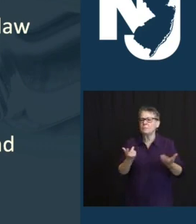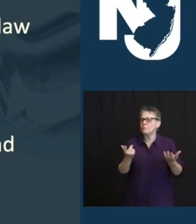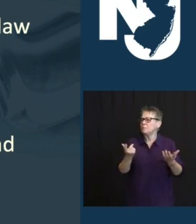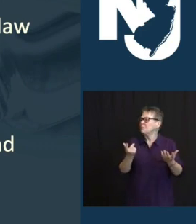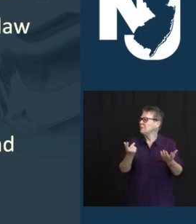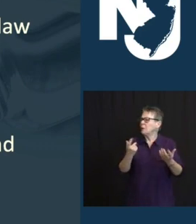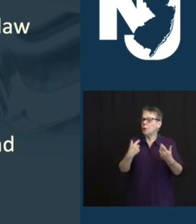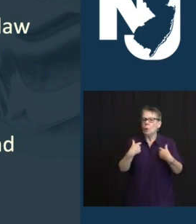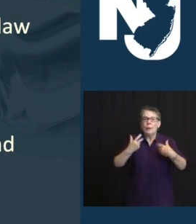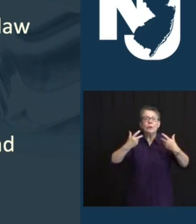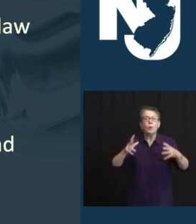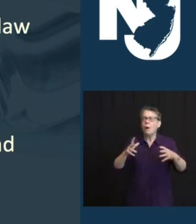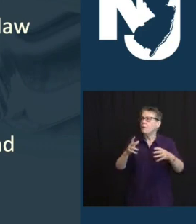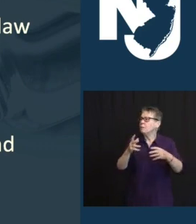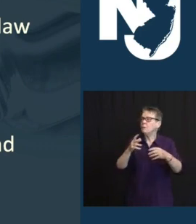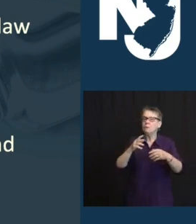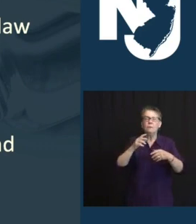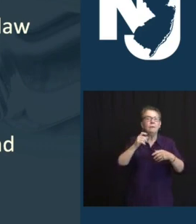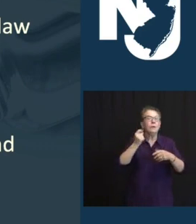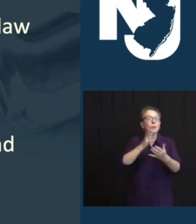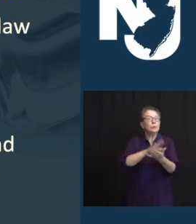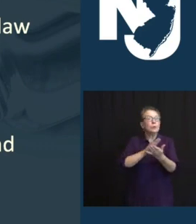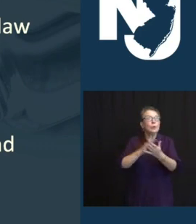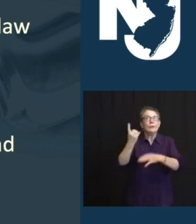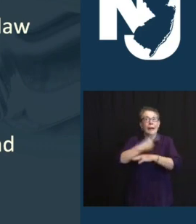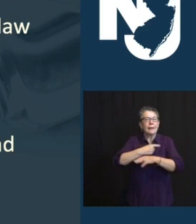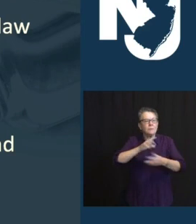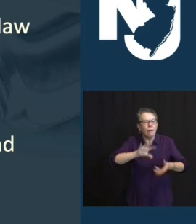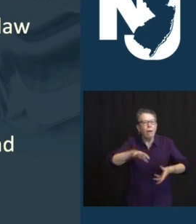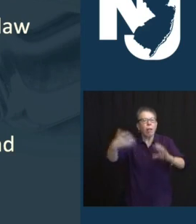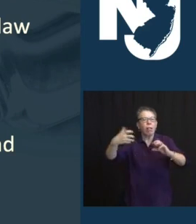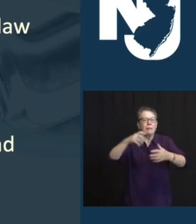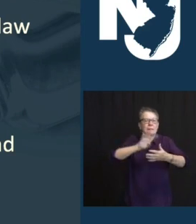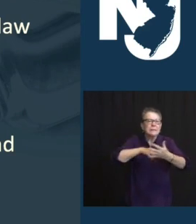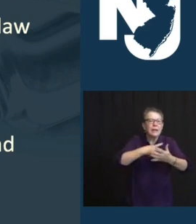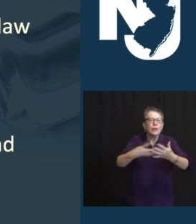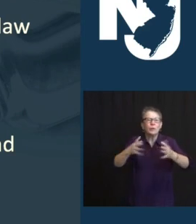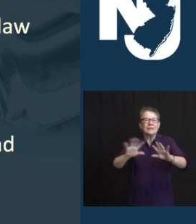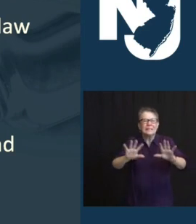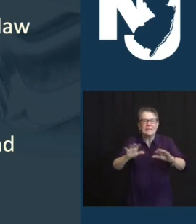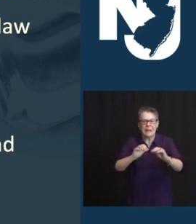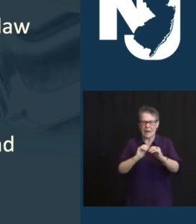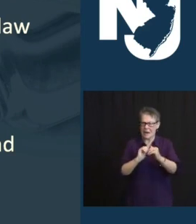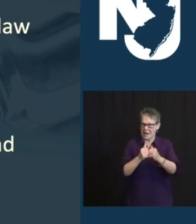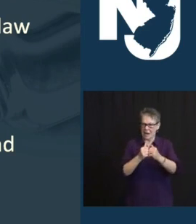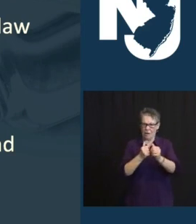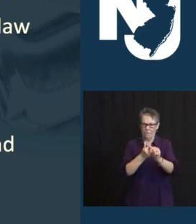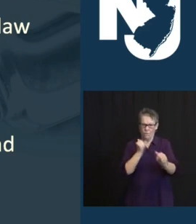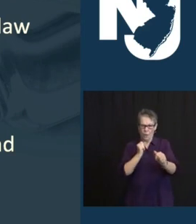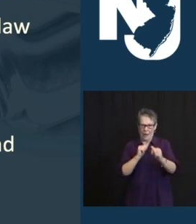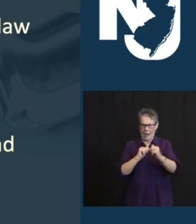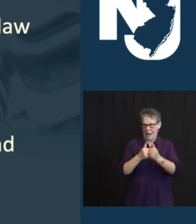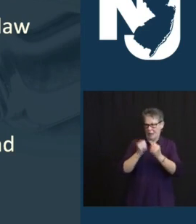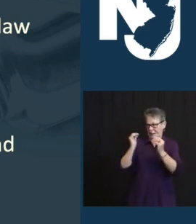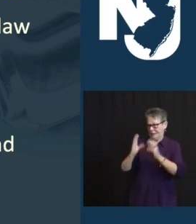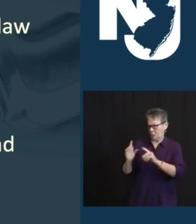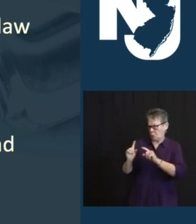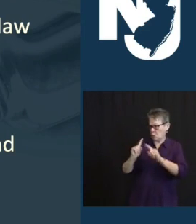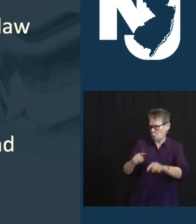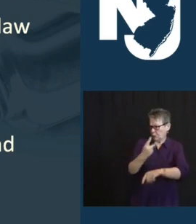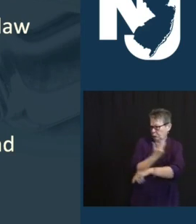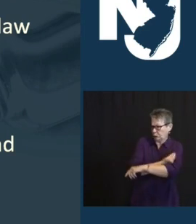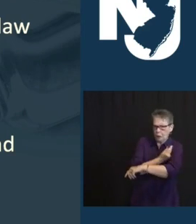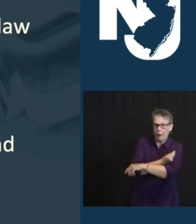BE DETERMINED, I SUSPECT YOU'LL HAVE A LOT OF QUESTIONS ON THE HOWS, THE WHENS, THE WHERE'S, JUST KNOW THAT THAT IS BEING MACHINED AS WE SPEAK.